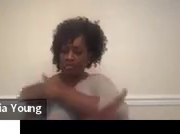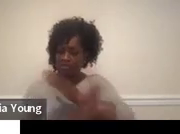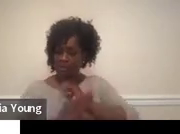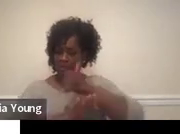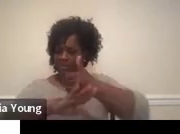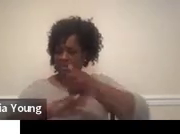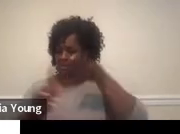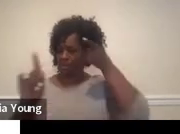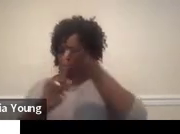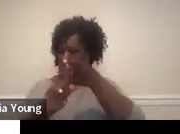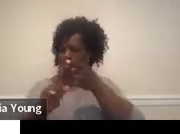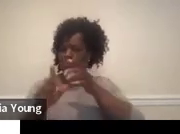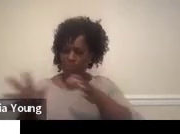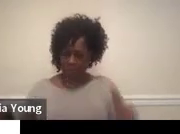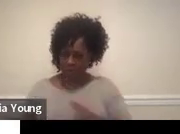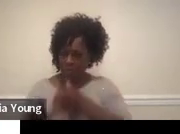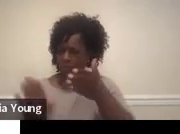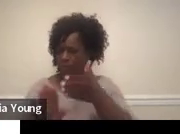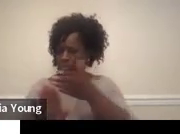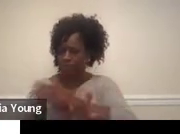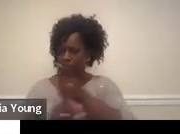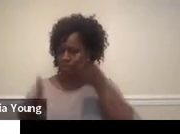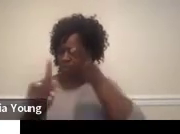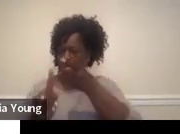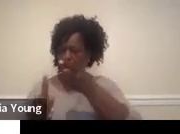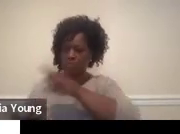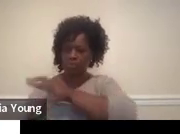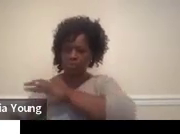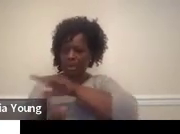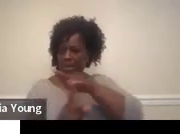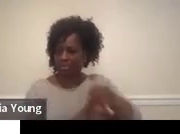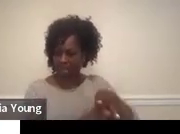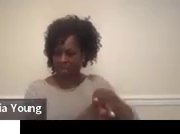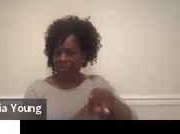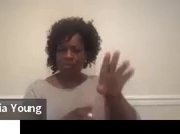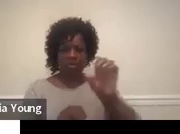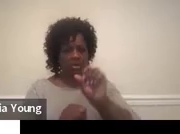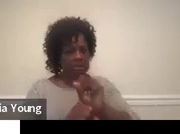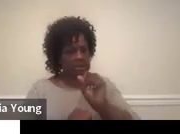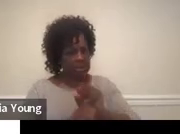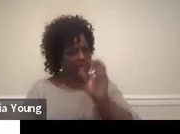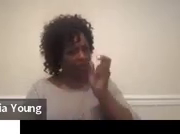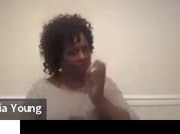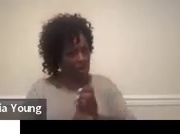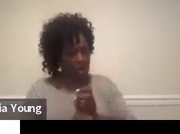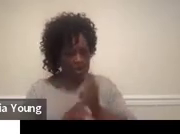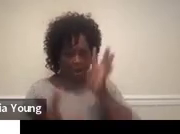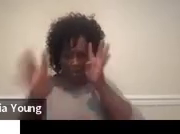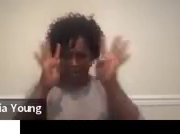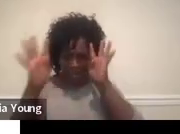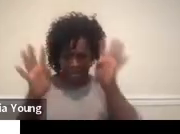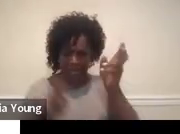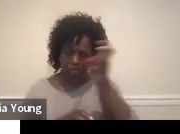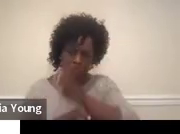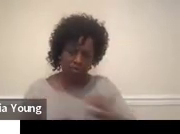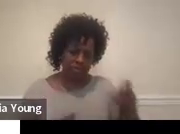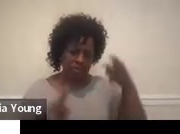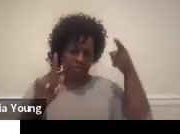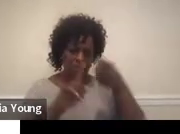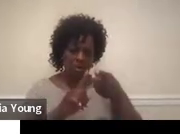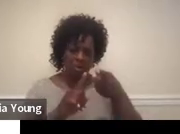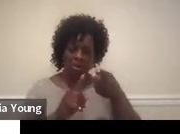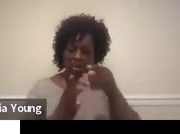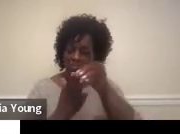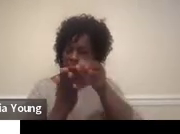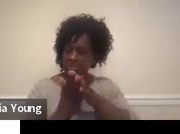encourage you to use an existing goal because your job is hard enough without making up a transition goal. Use what's